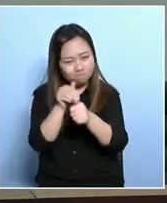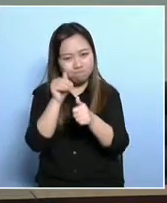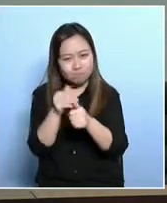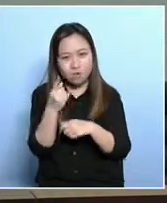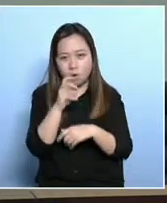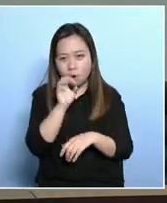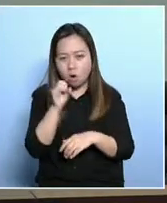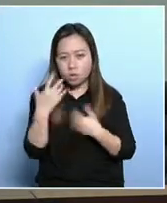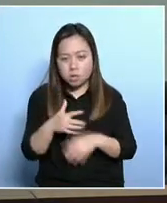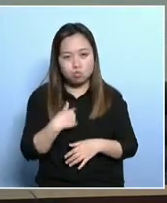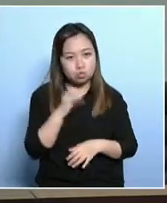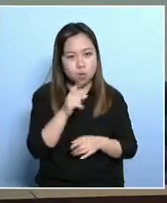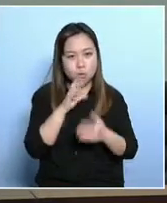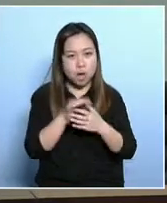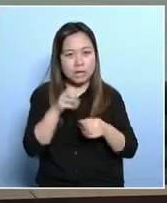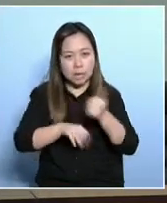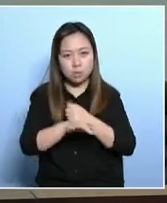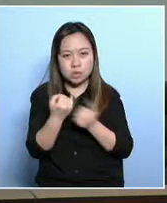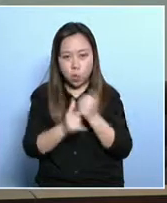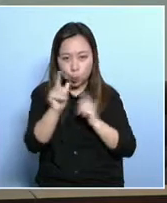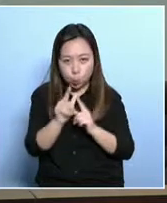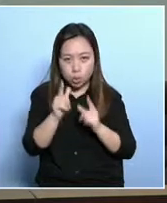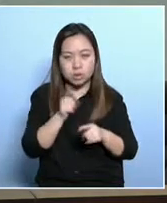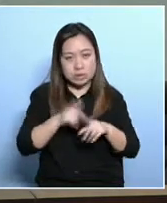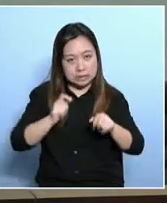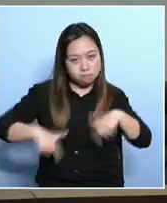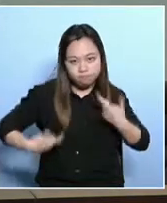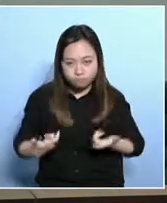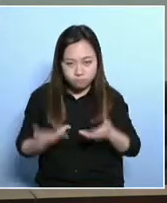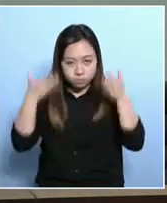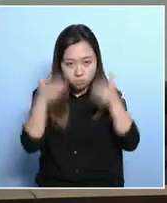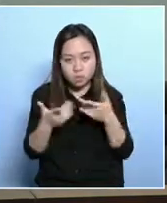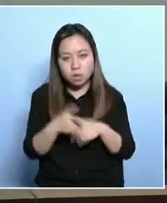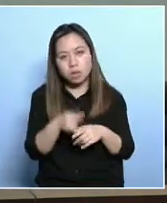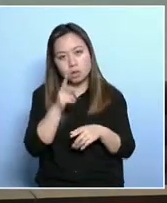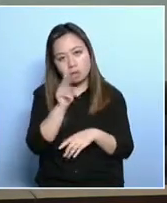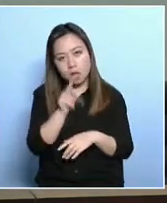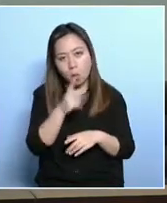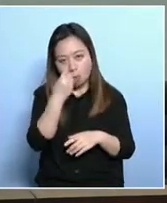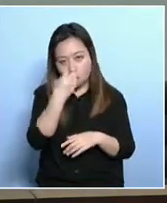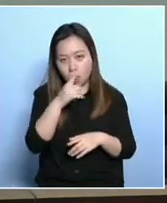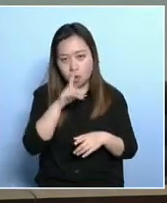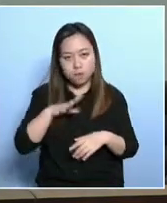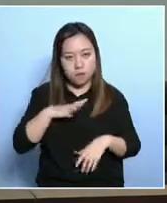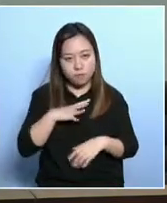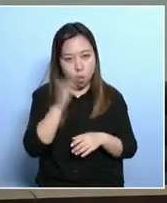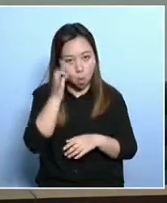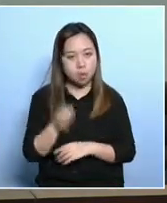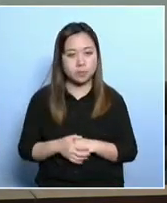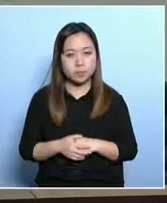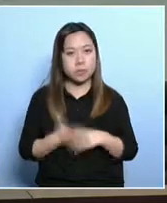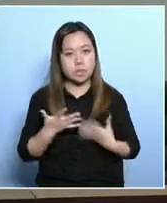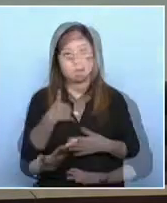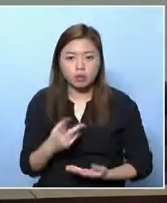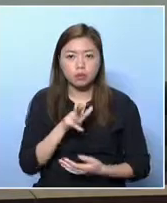far from being realistic. Now, the community believes